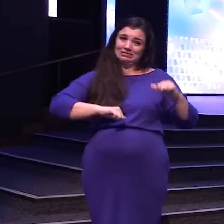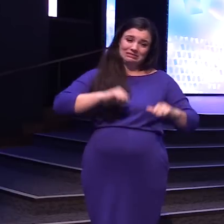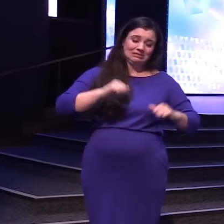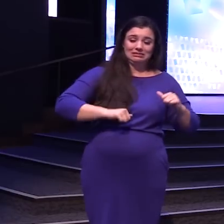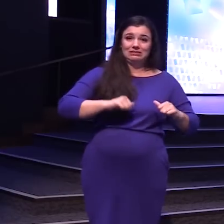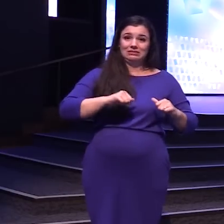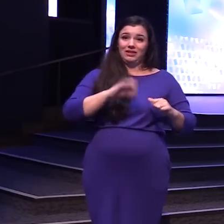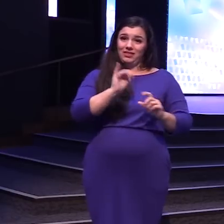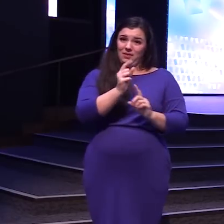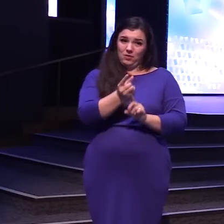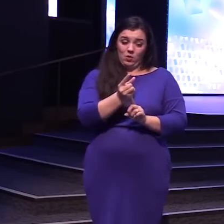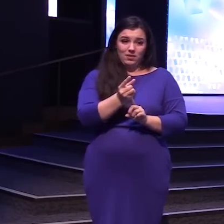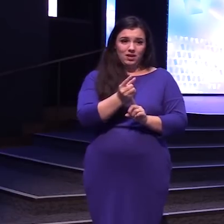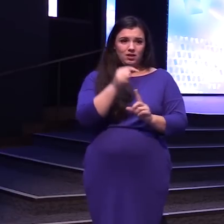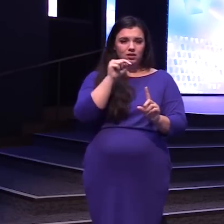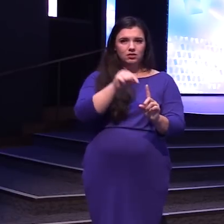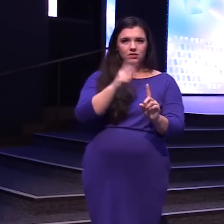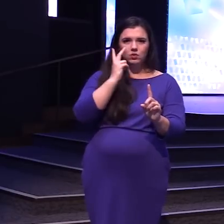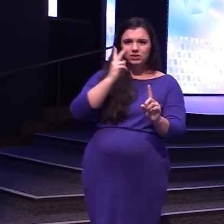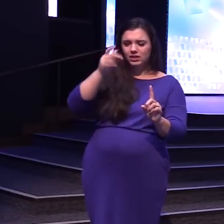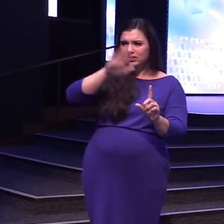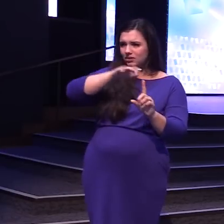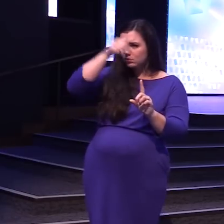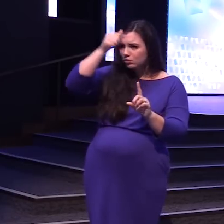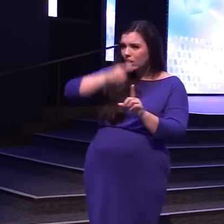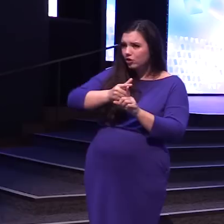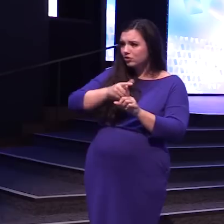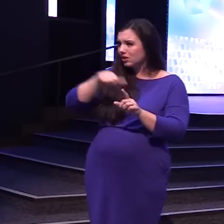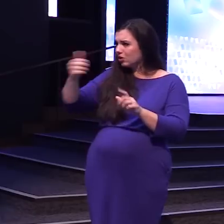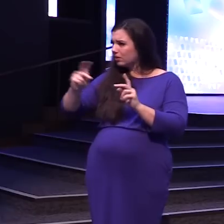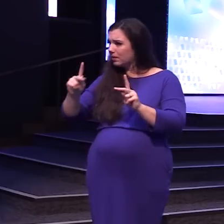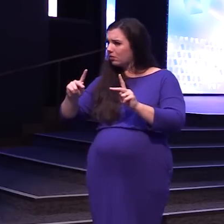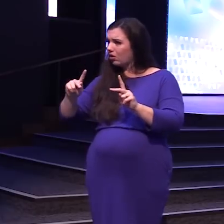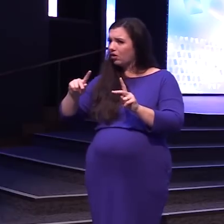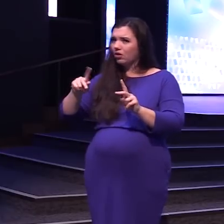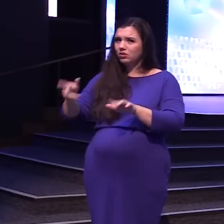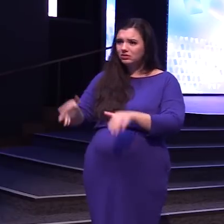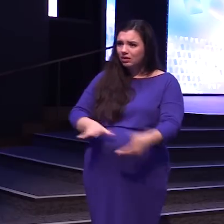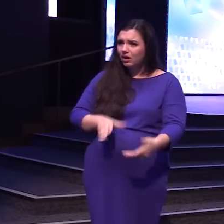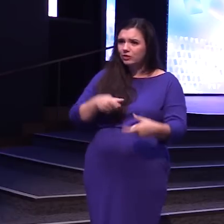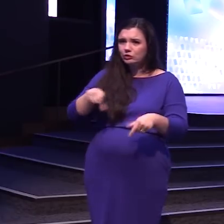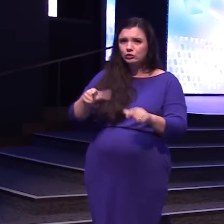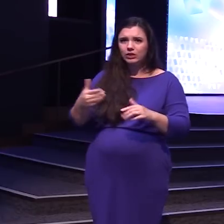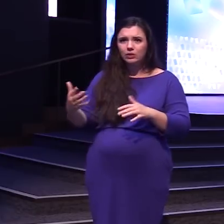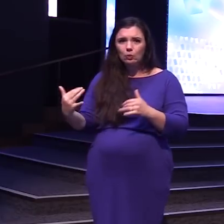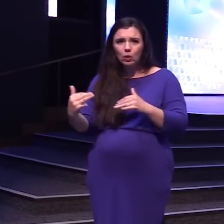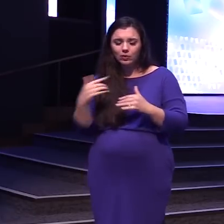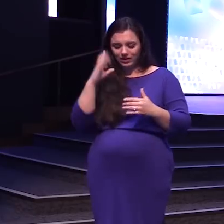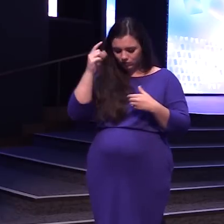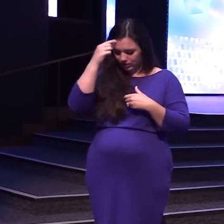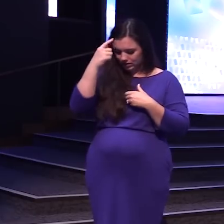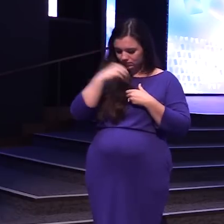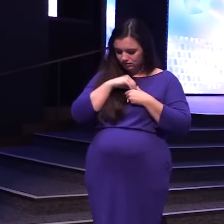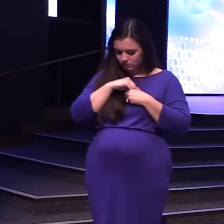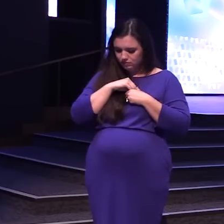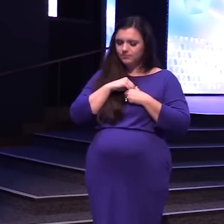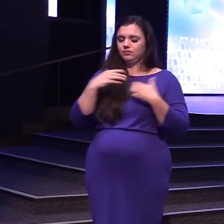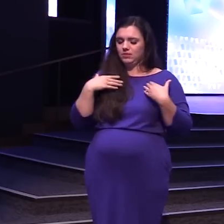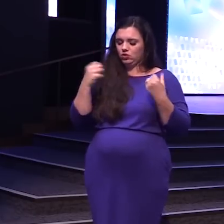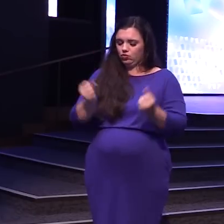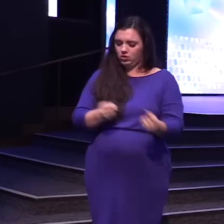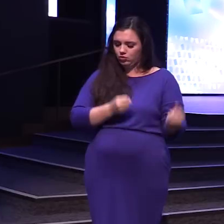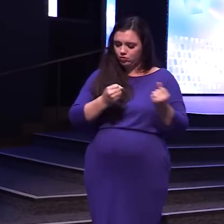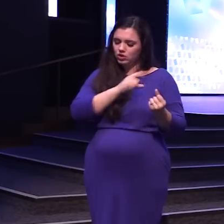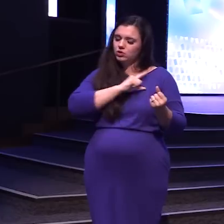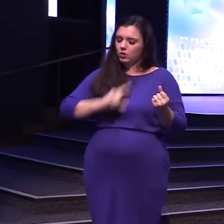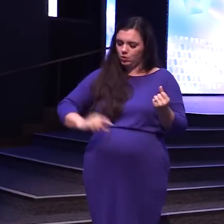And in those moments When he's seeing his brothers And his buddies Fall in war He's going to need To think to himself Be strong and courageous Be strong The